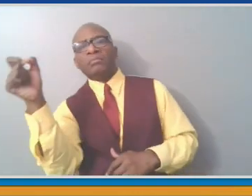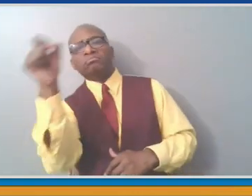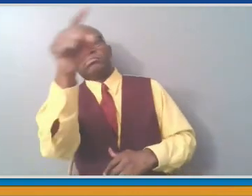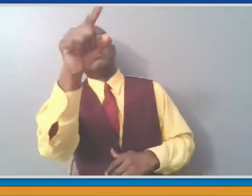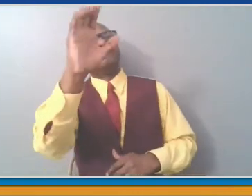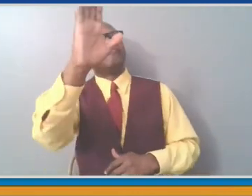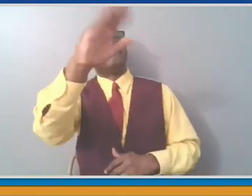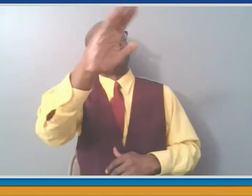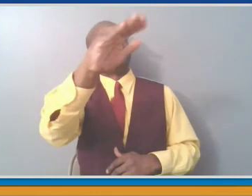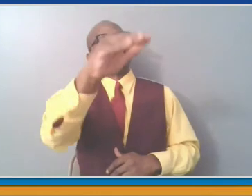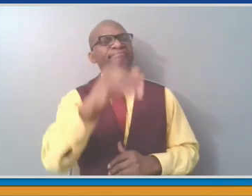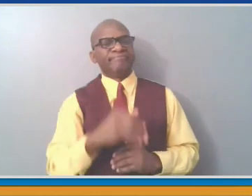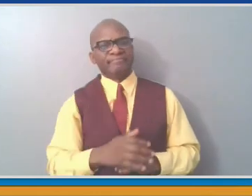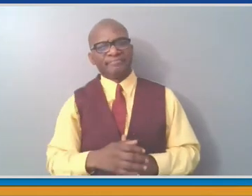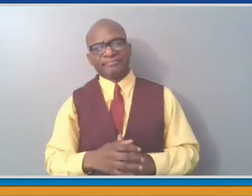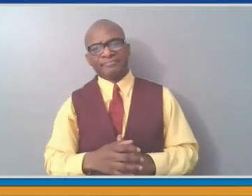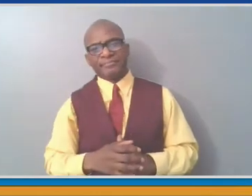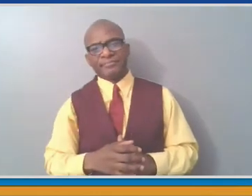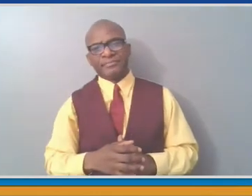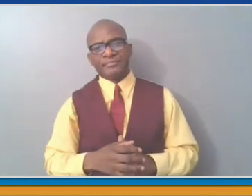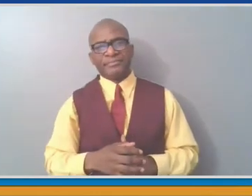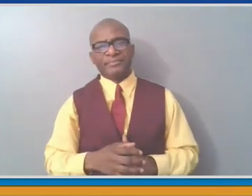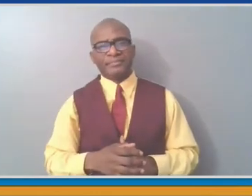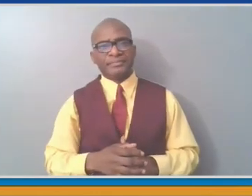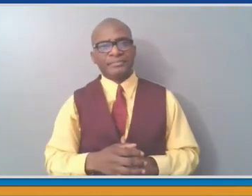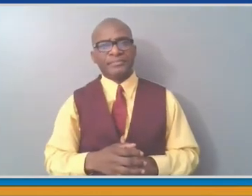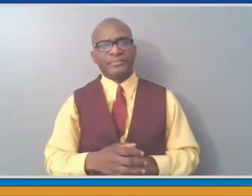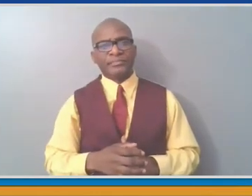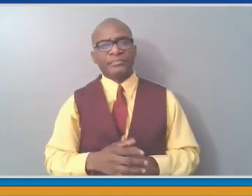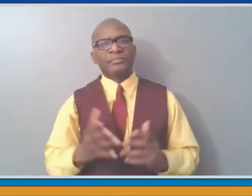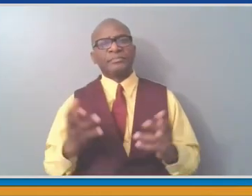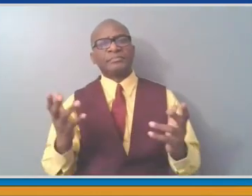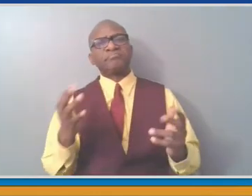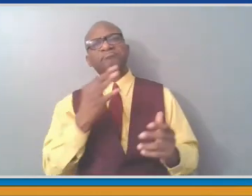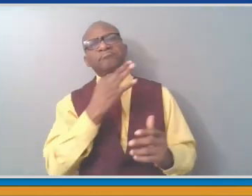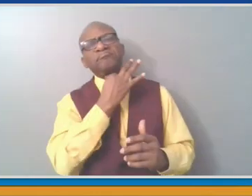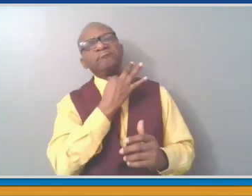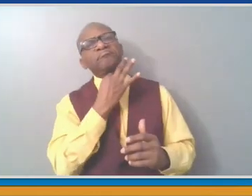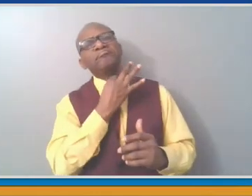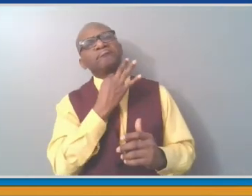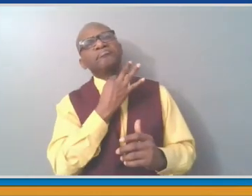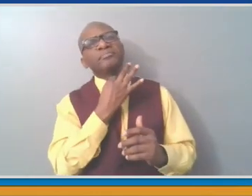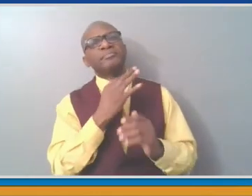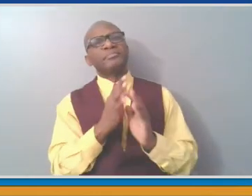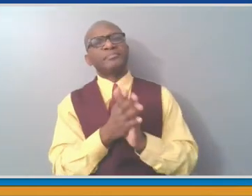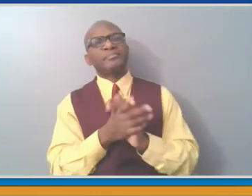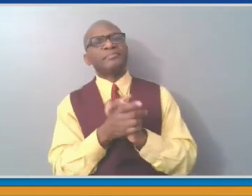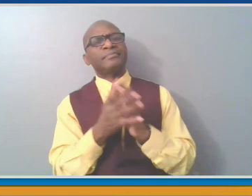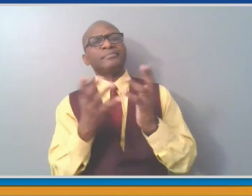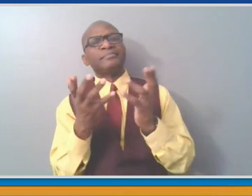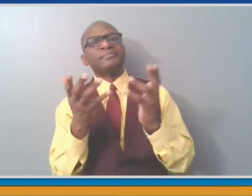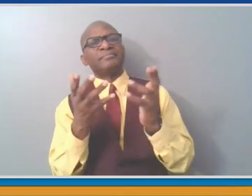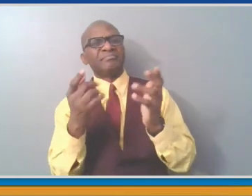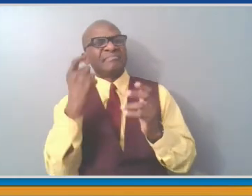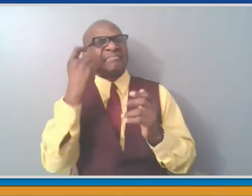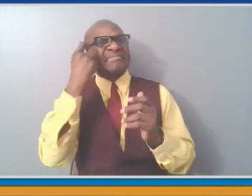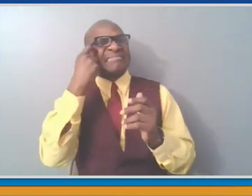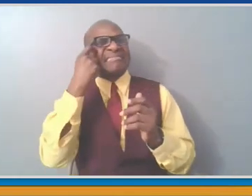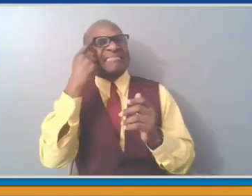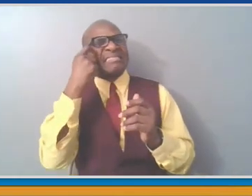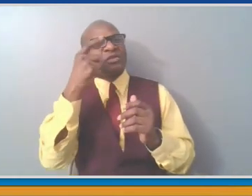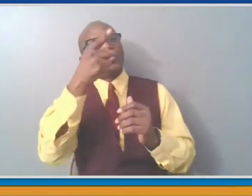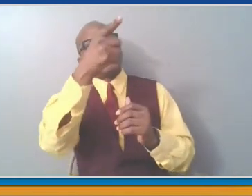Samantha Crawford from News 12 Westchester. She asks, how high is vaccine hesitancy in our minority communities?